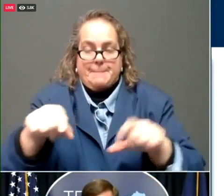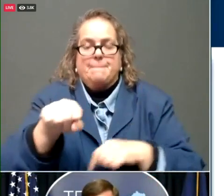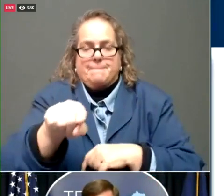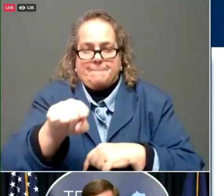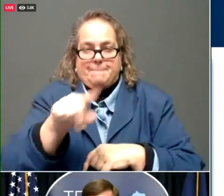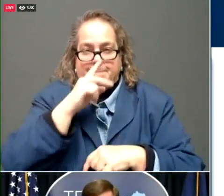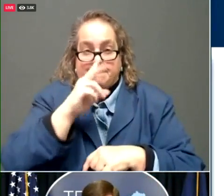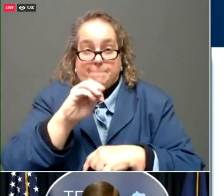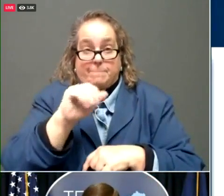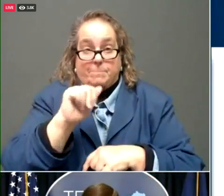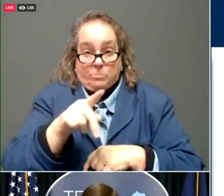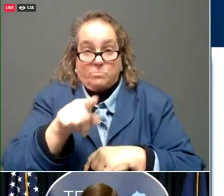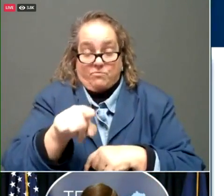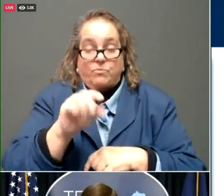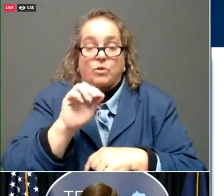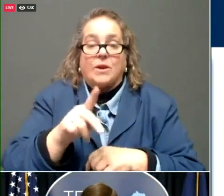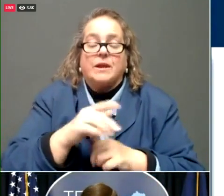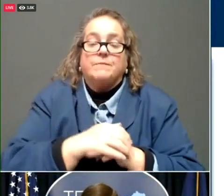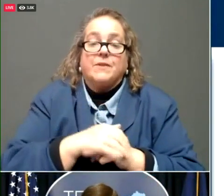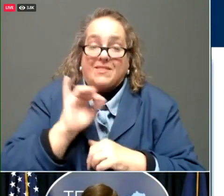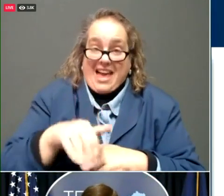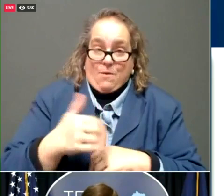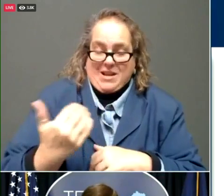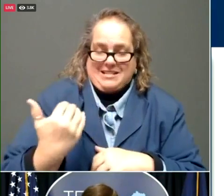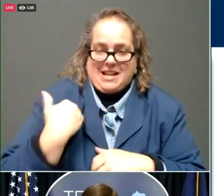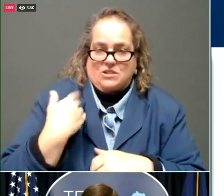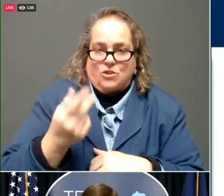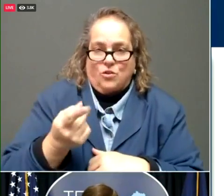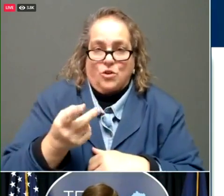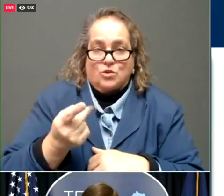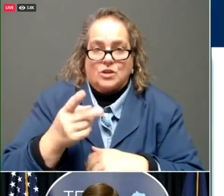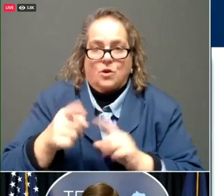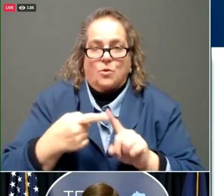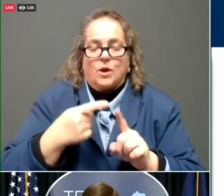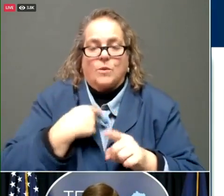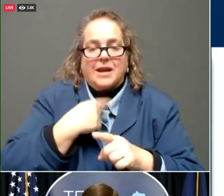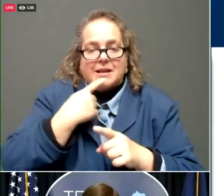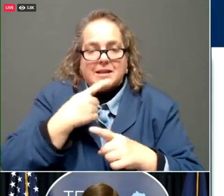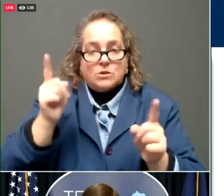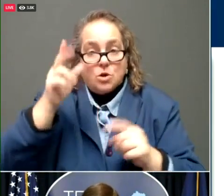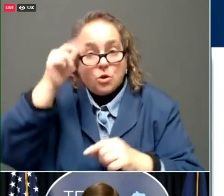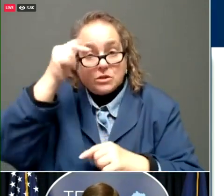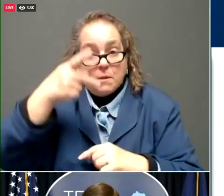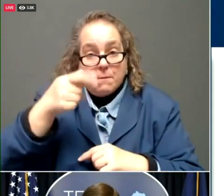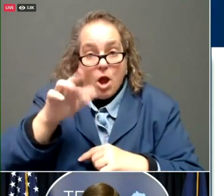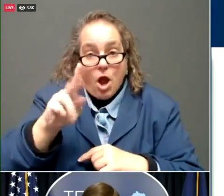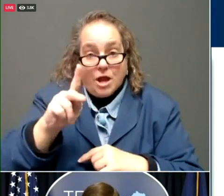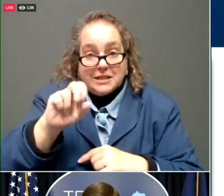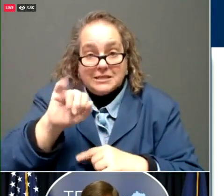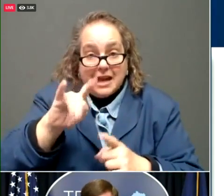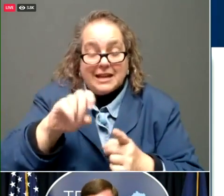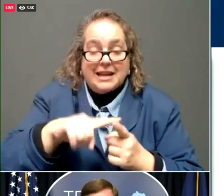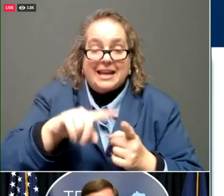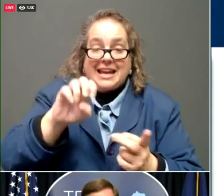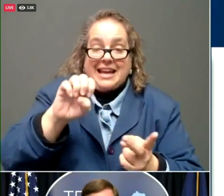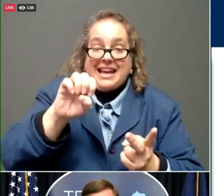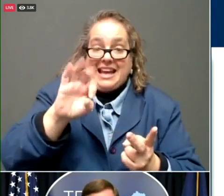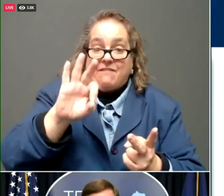There we go. This was last Thursday when we announced the horse park site E from McDowell and our two